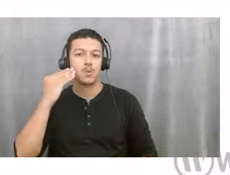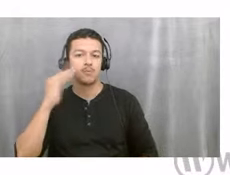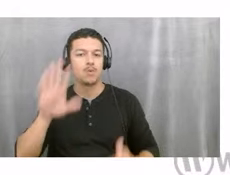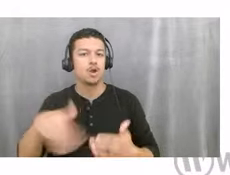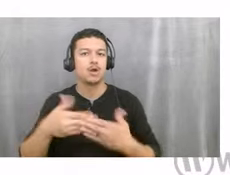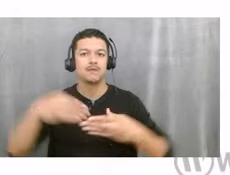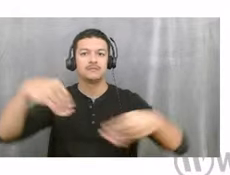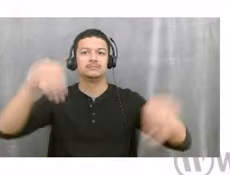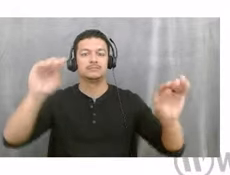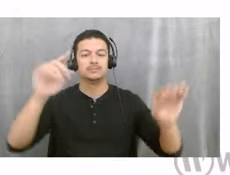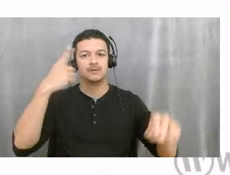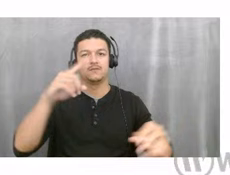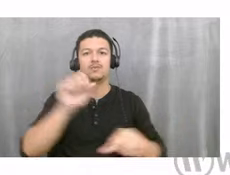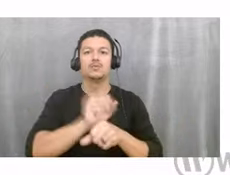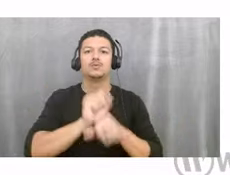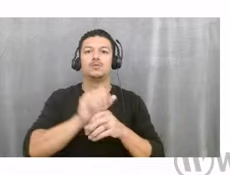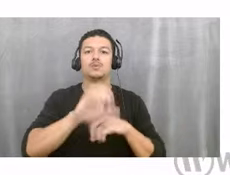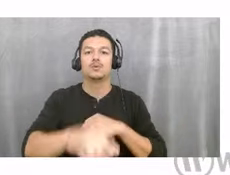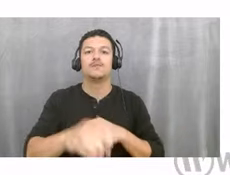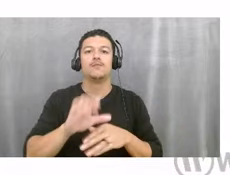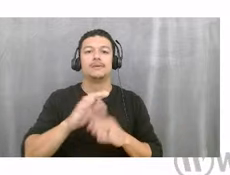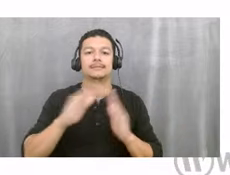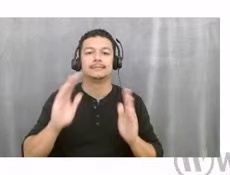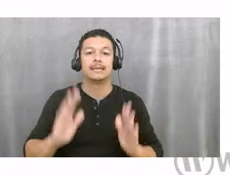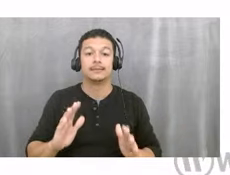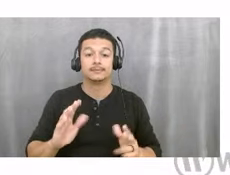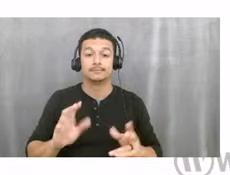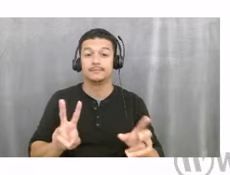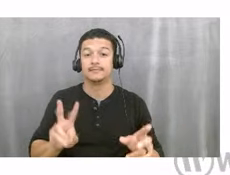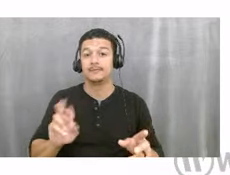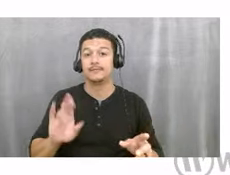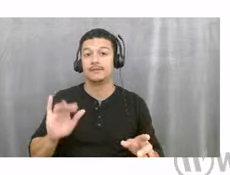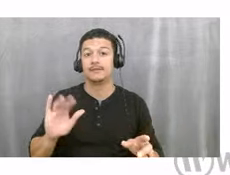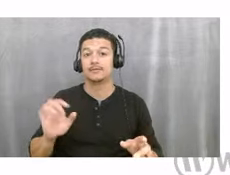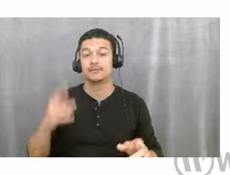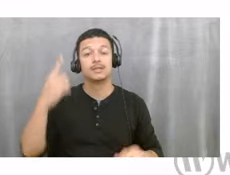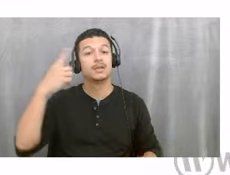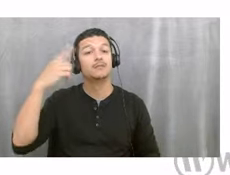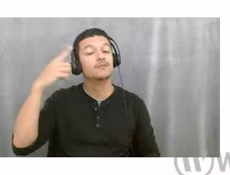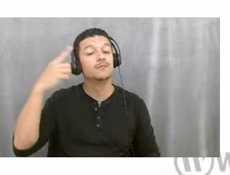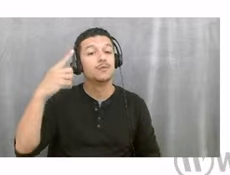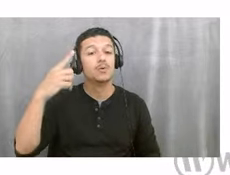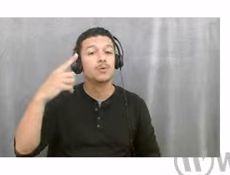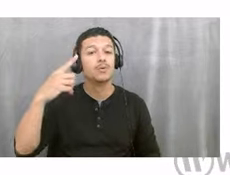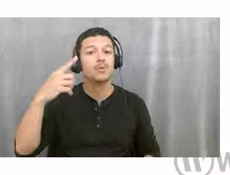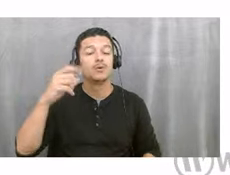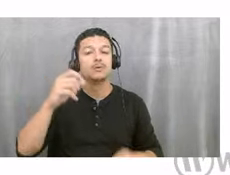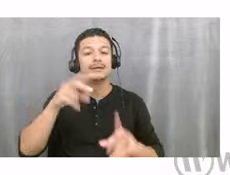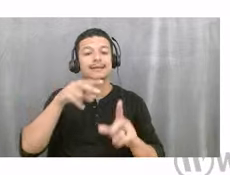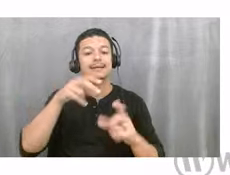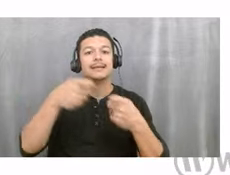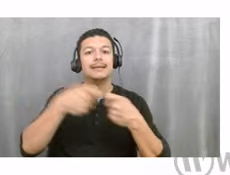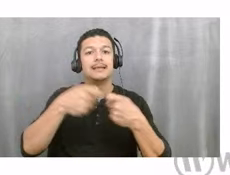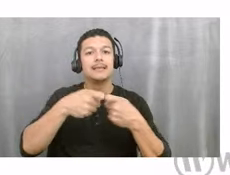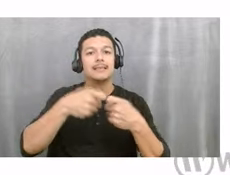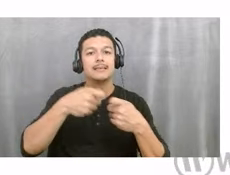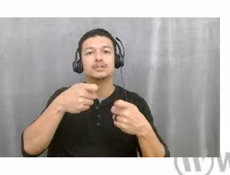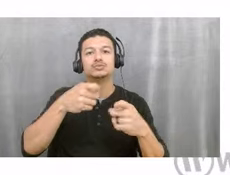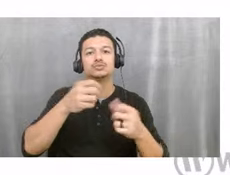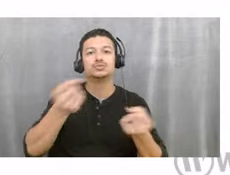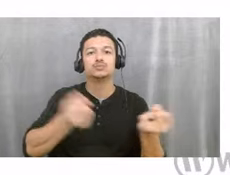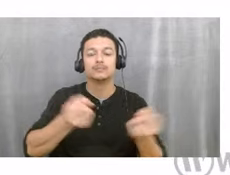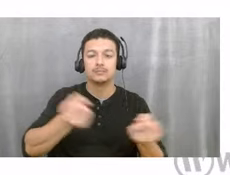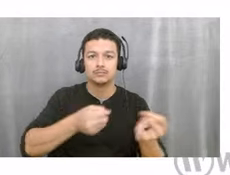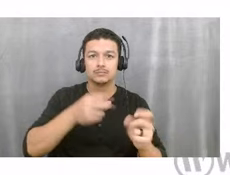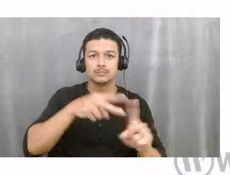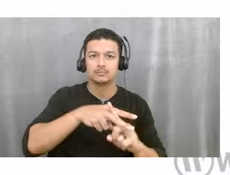housing. Again, the variance application is just to not provide an electrical vehicle charging station, which is one of the base requirements